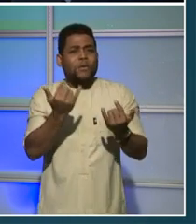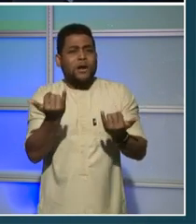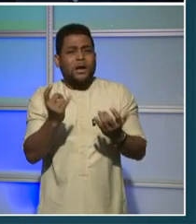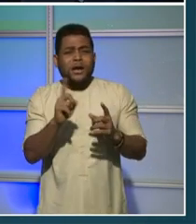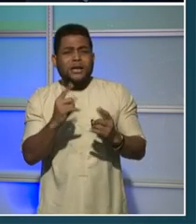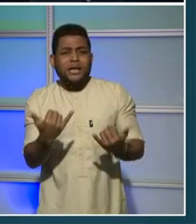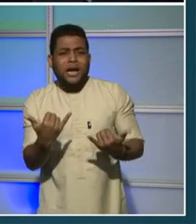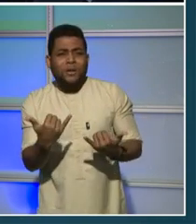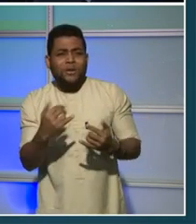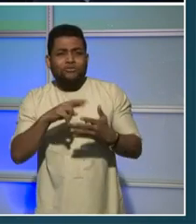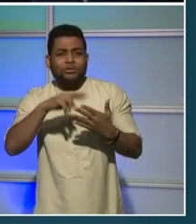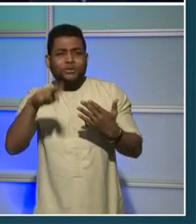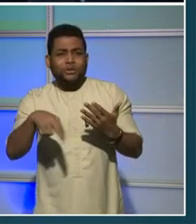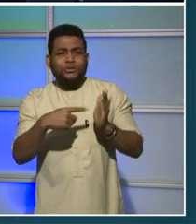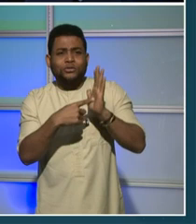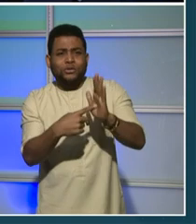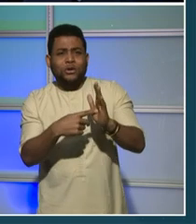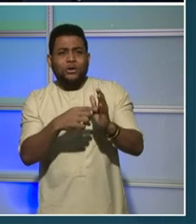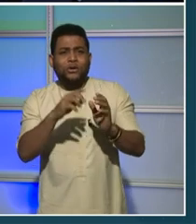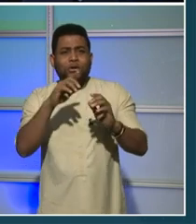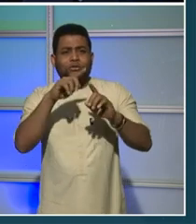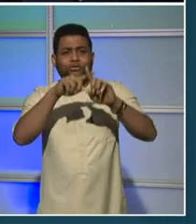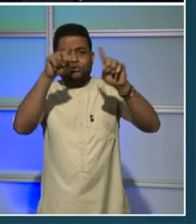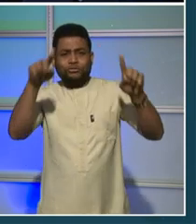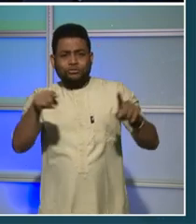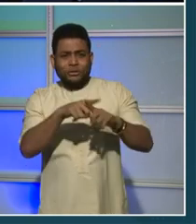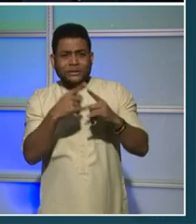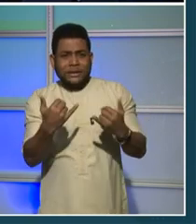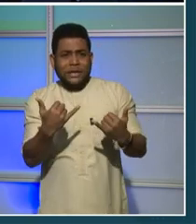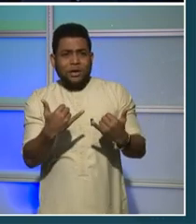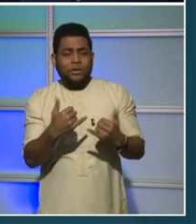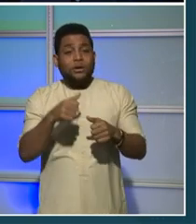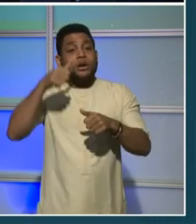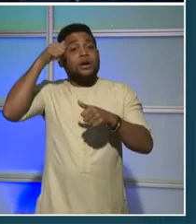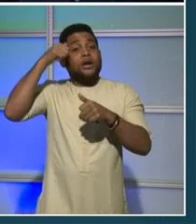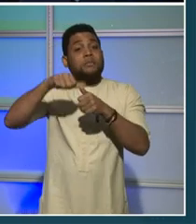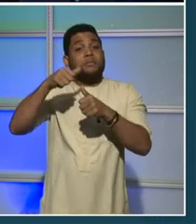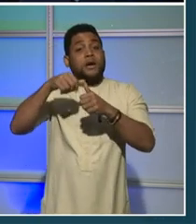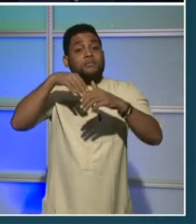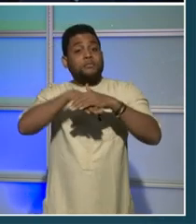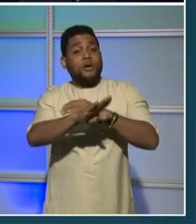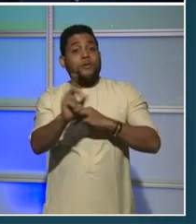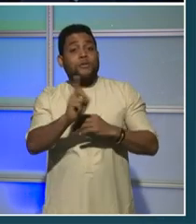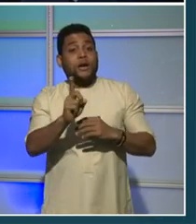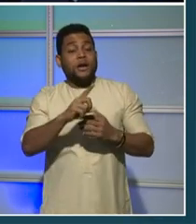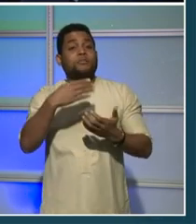as they come in, I want to remind everyone again budget.dc.gov and click the play now button